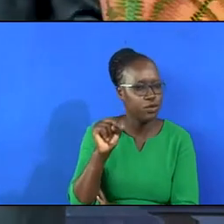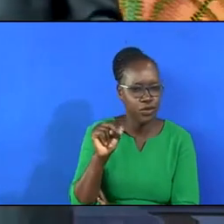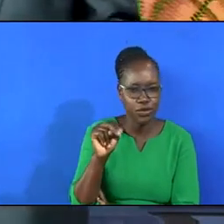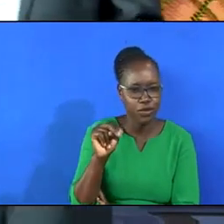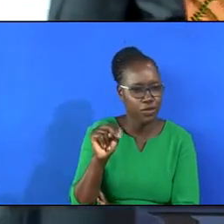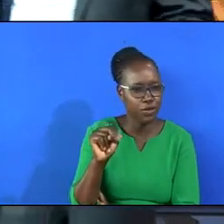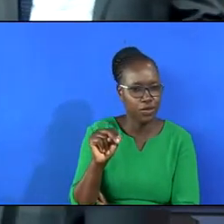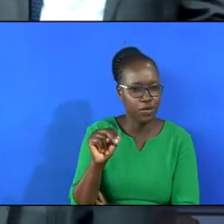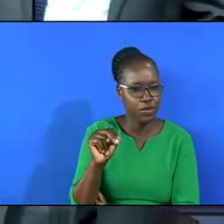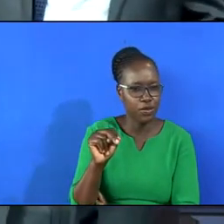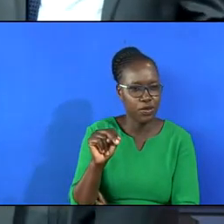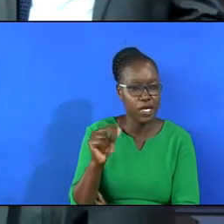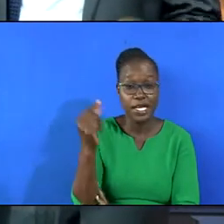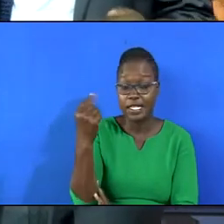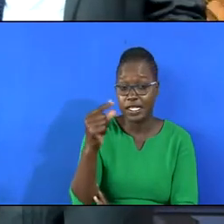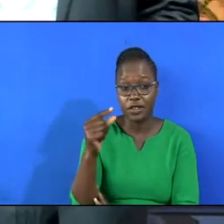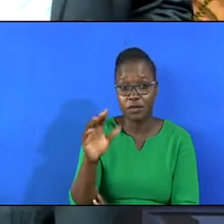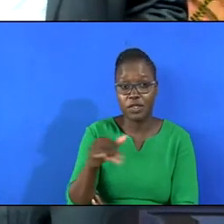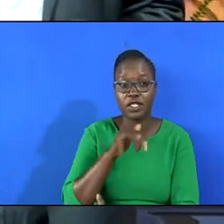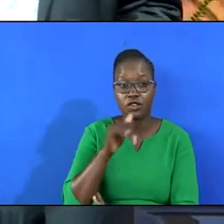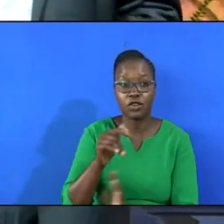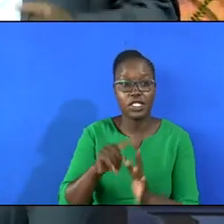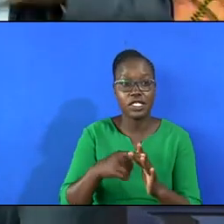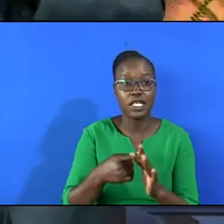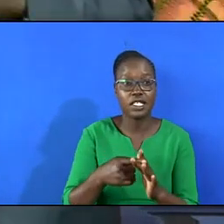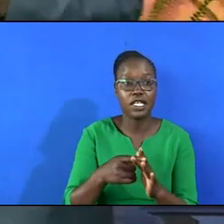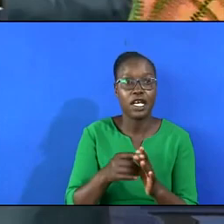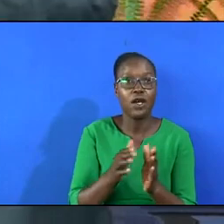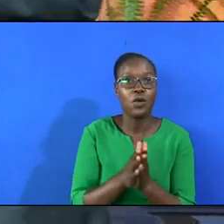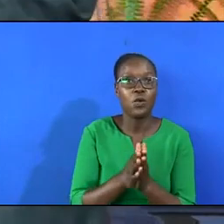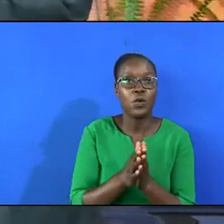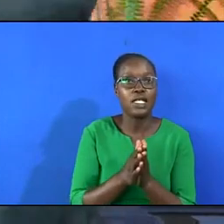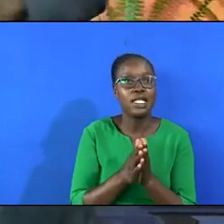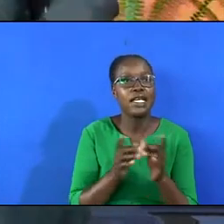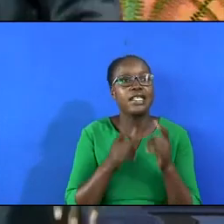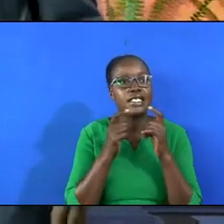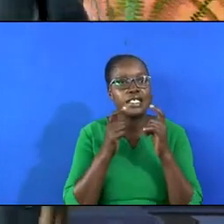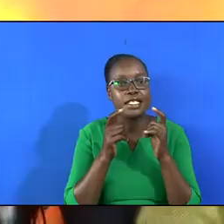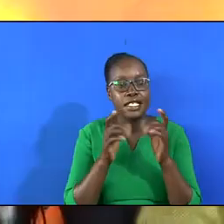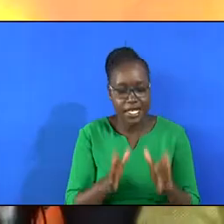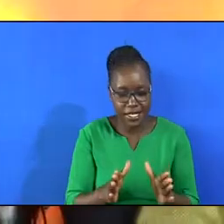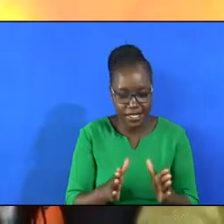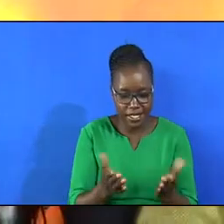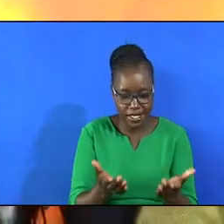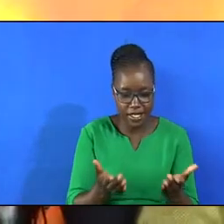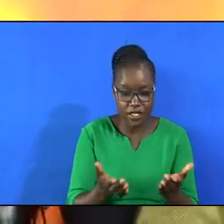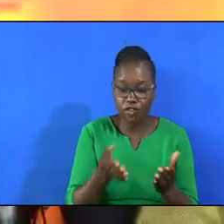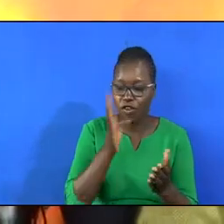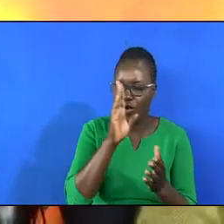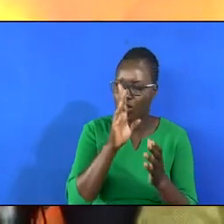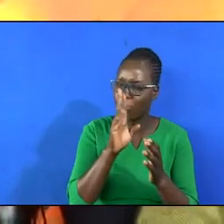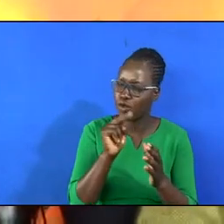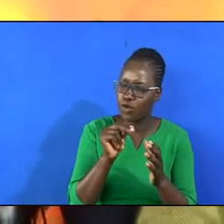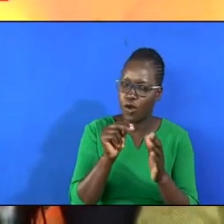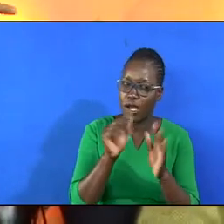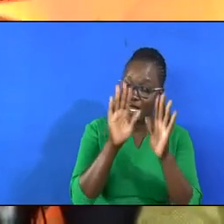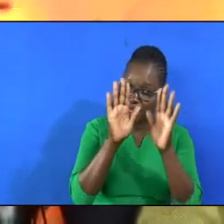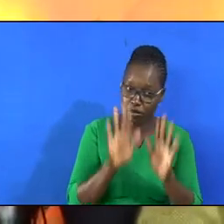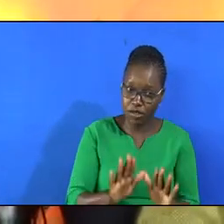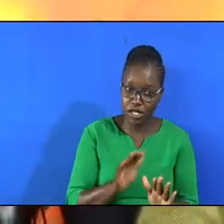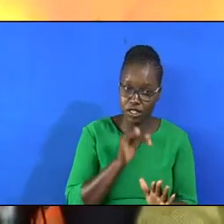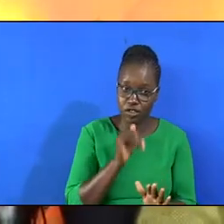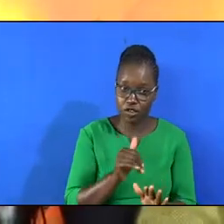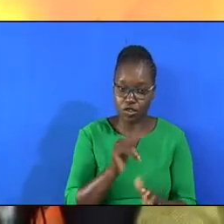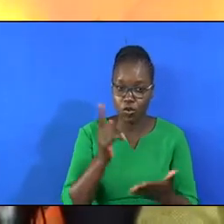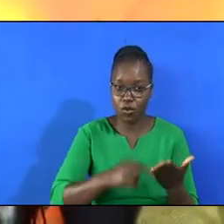No, the gospel does not start with sinners' need for God. It's important, but that is not